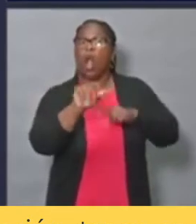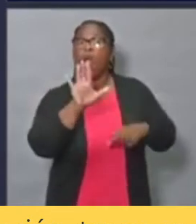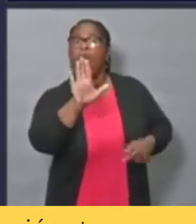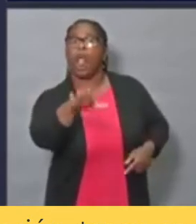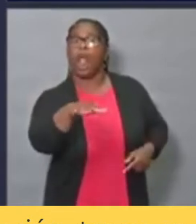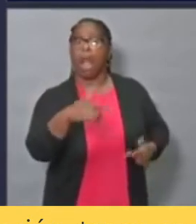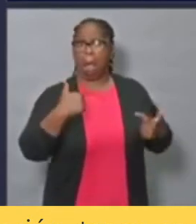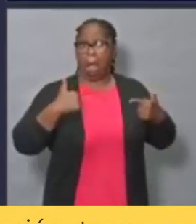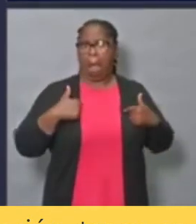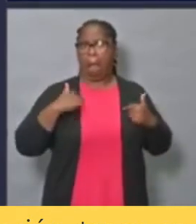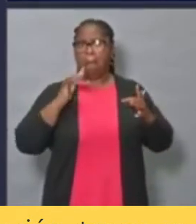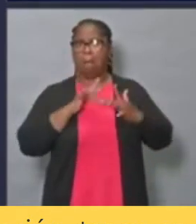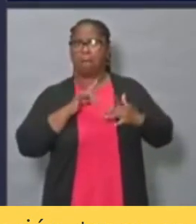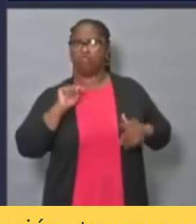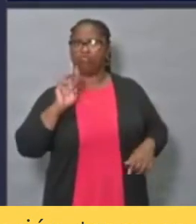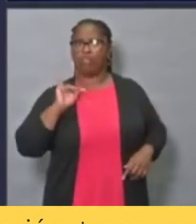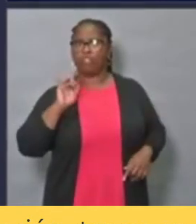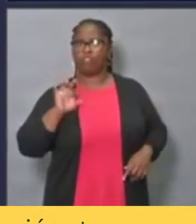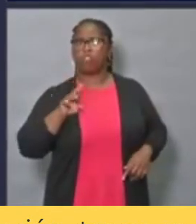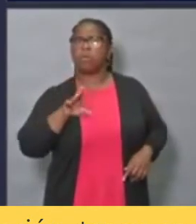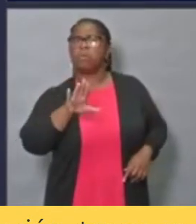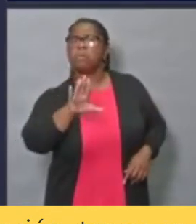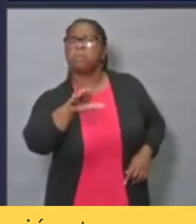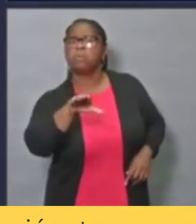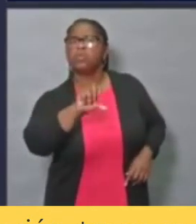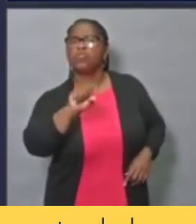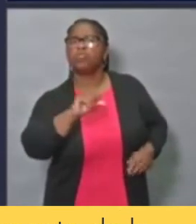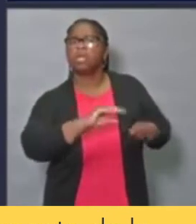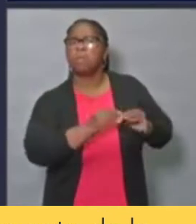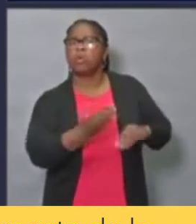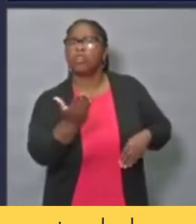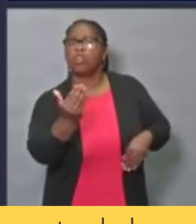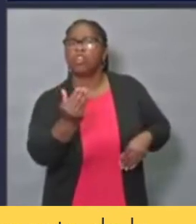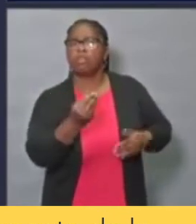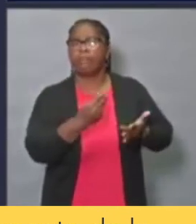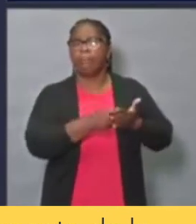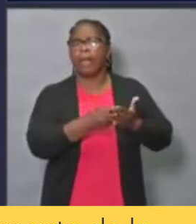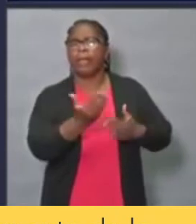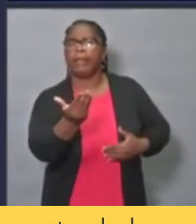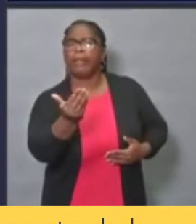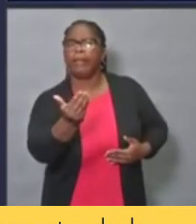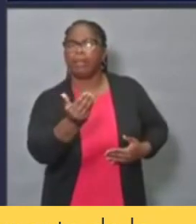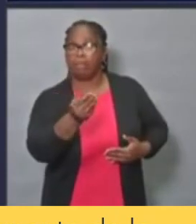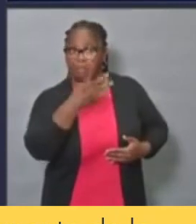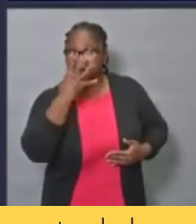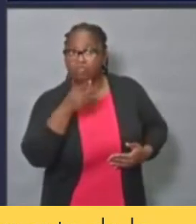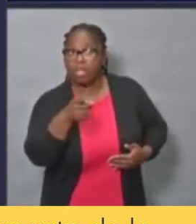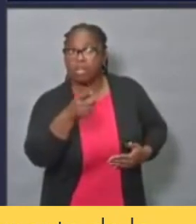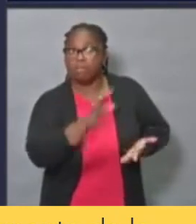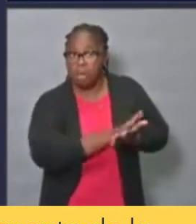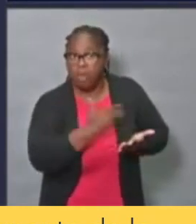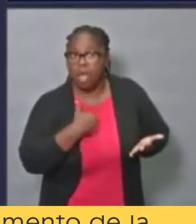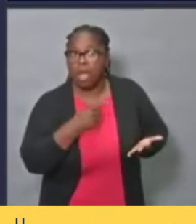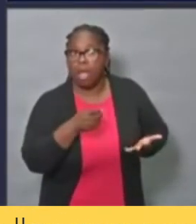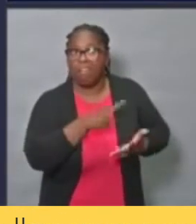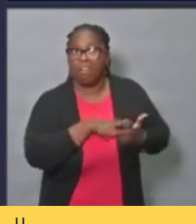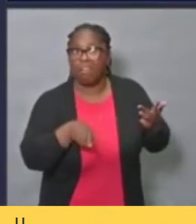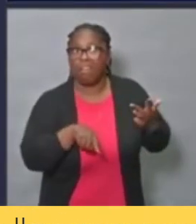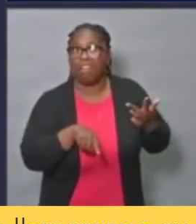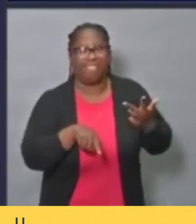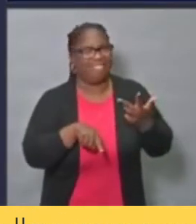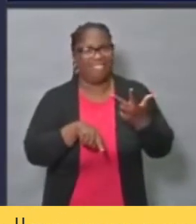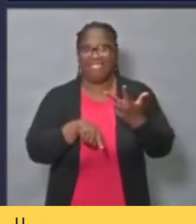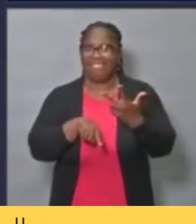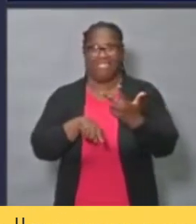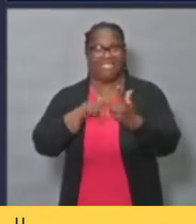they ask for any of this information, please note that this is a scam. There is no one from the public health department